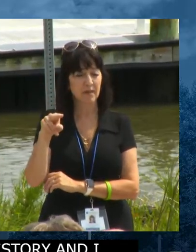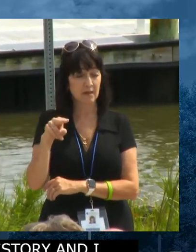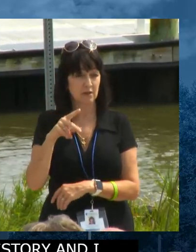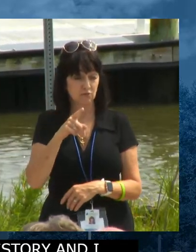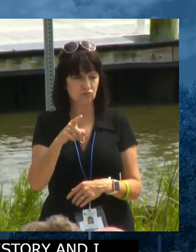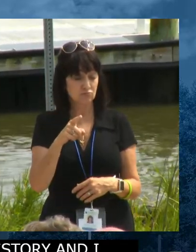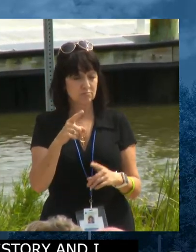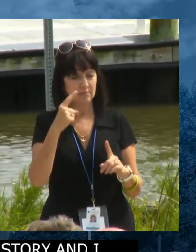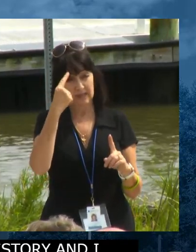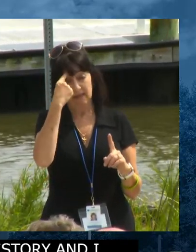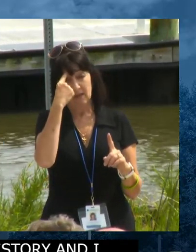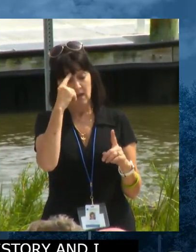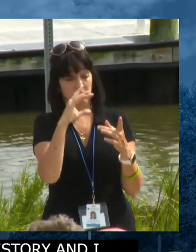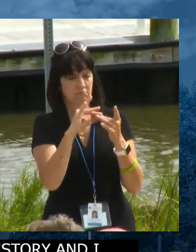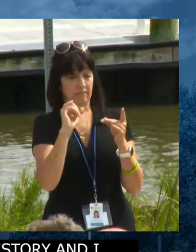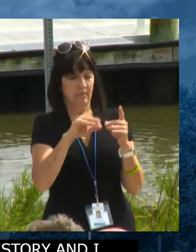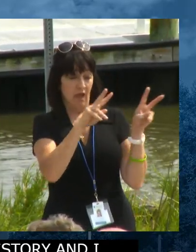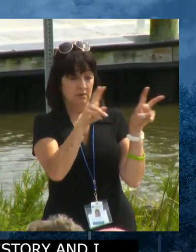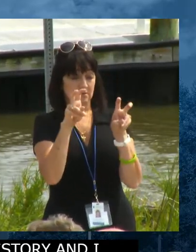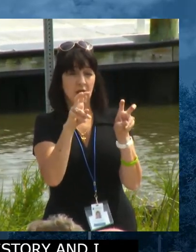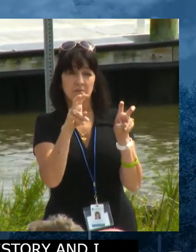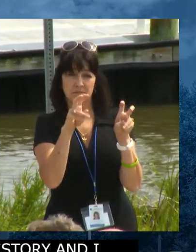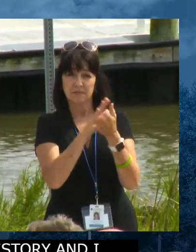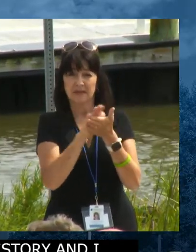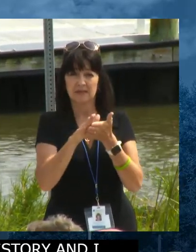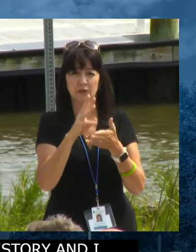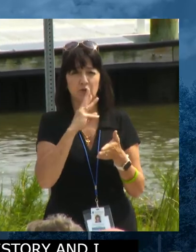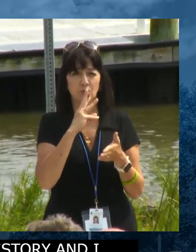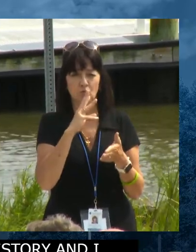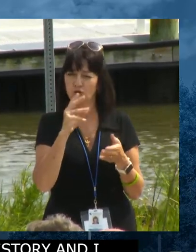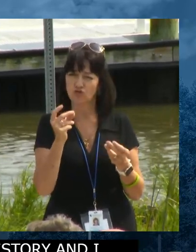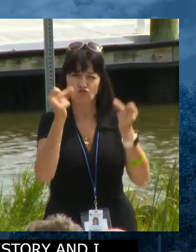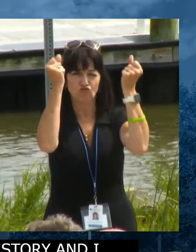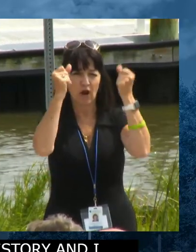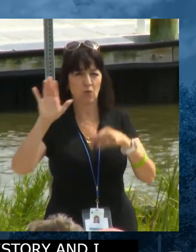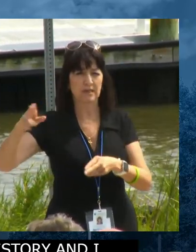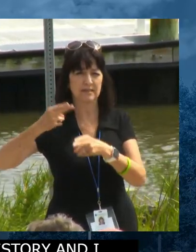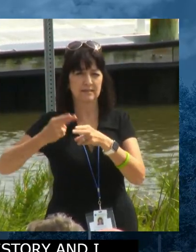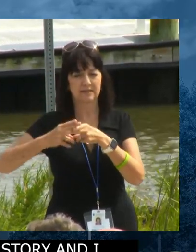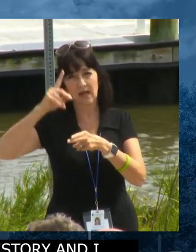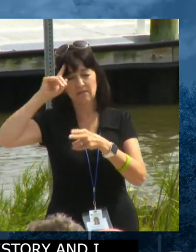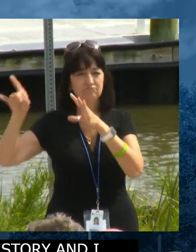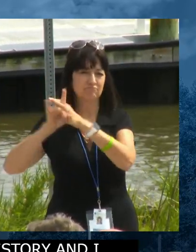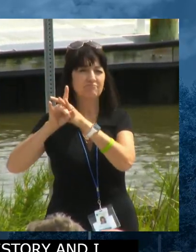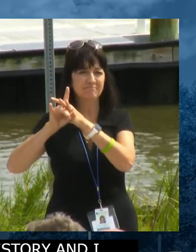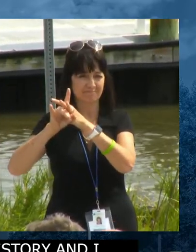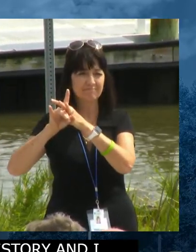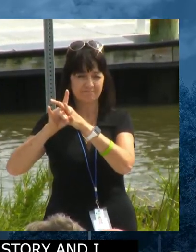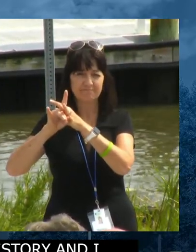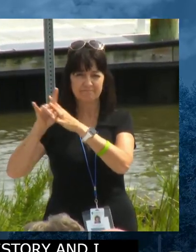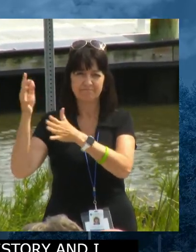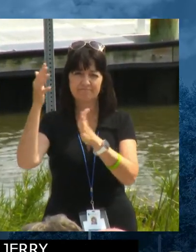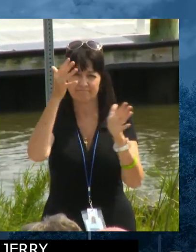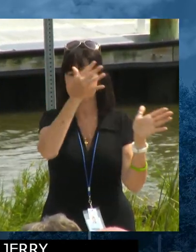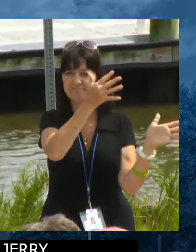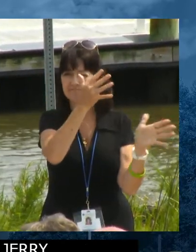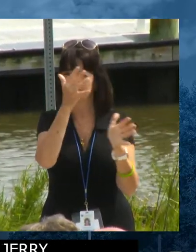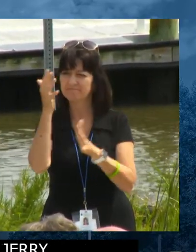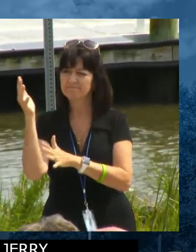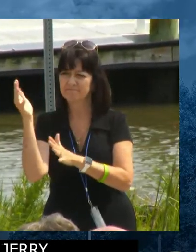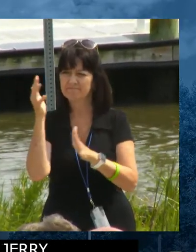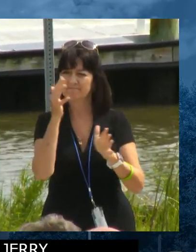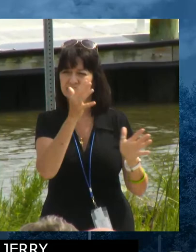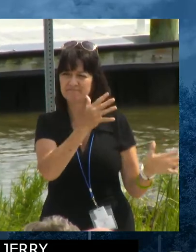clean water, you can't talk about it without, uh, Jerry Kaufman's name, uh, coming about just for his